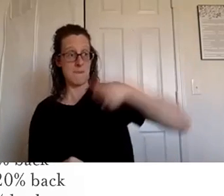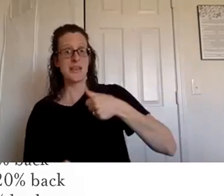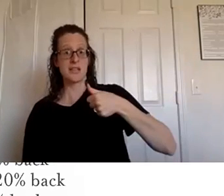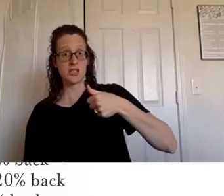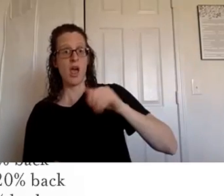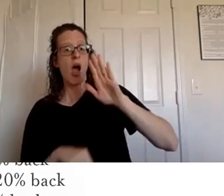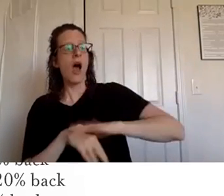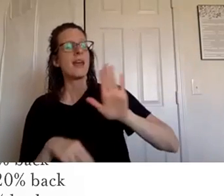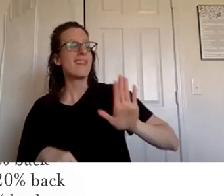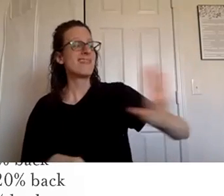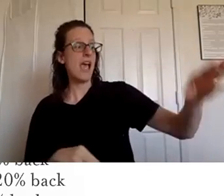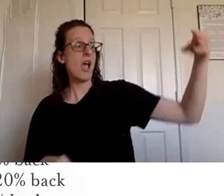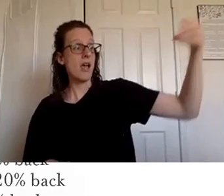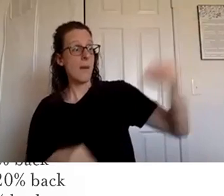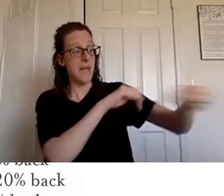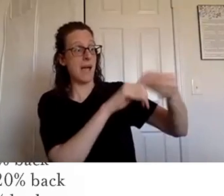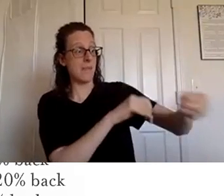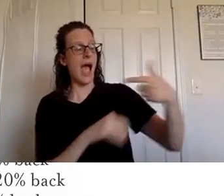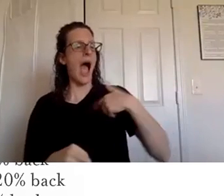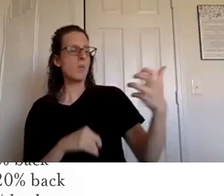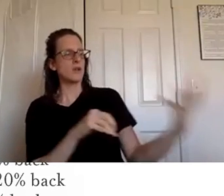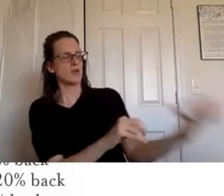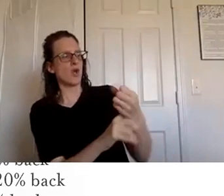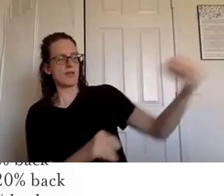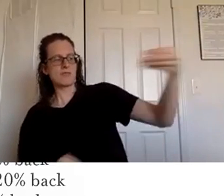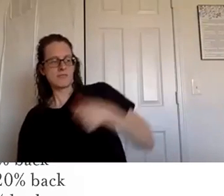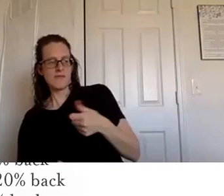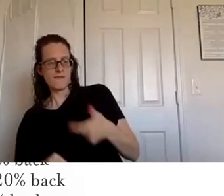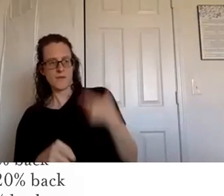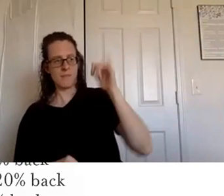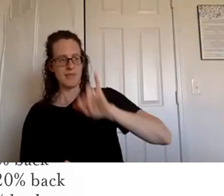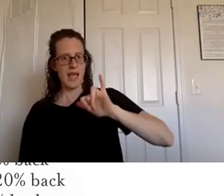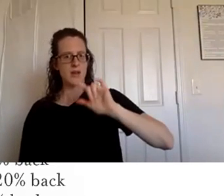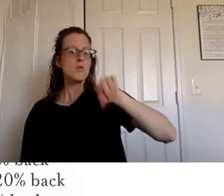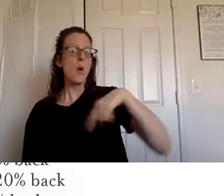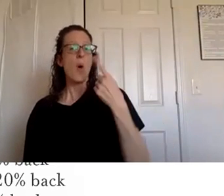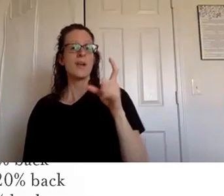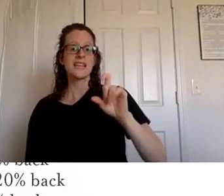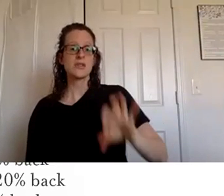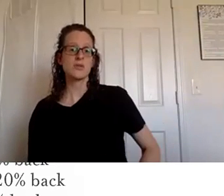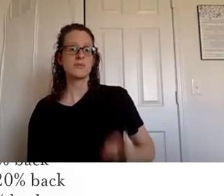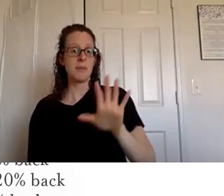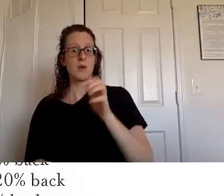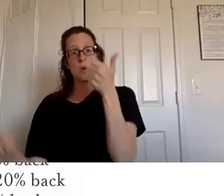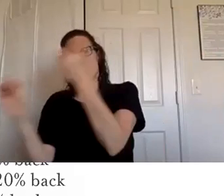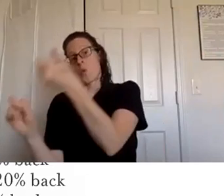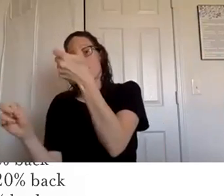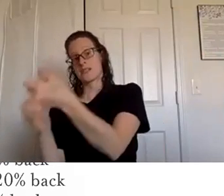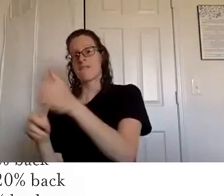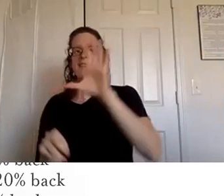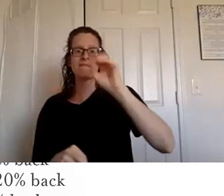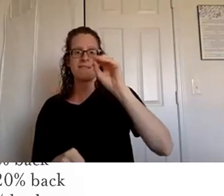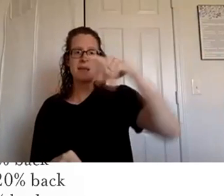their purchases um on their starter kit you only need to spend yourself 50 pv